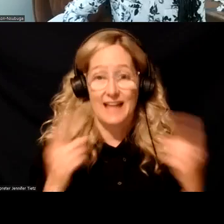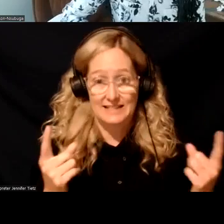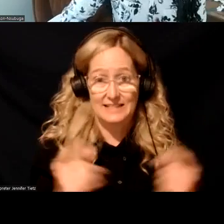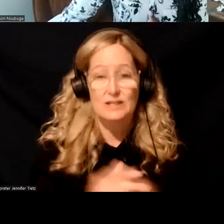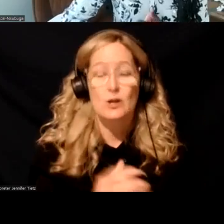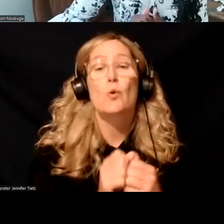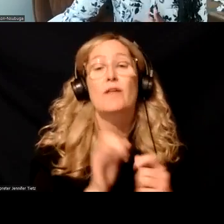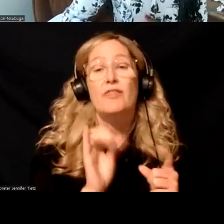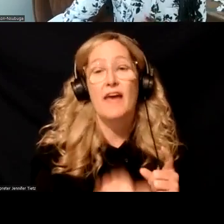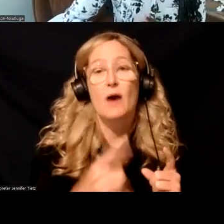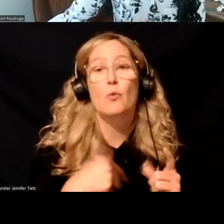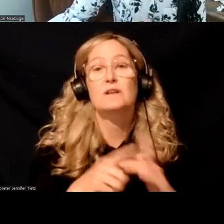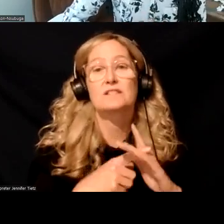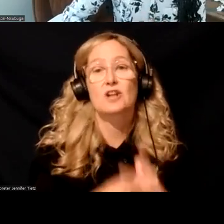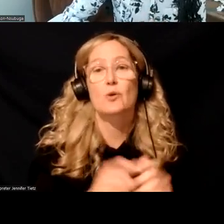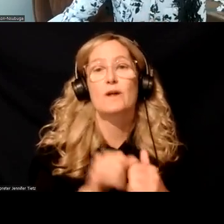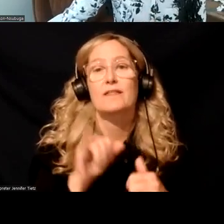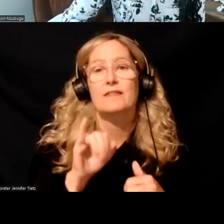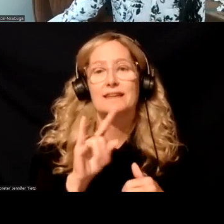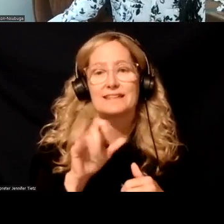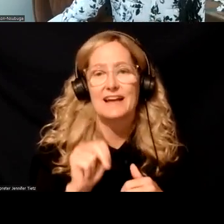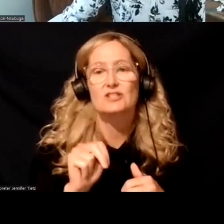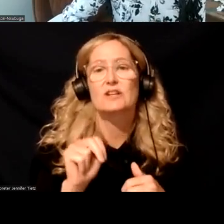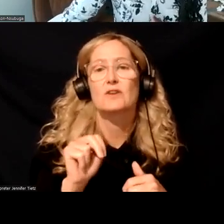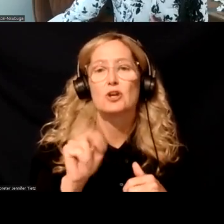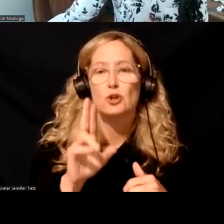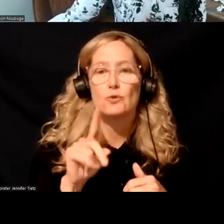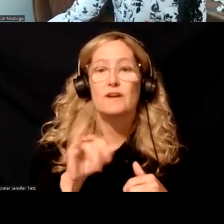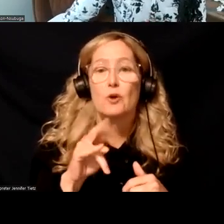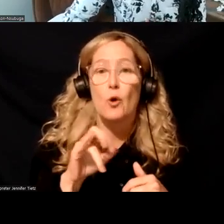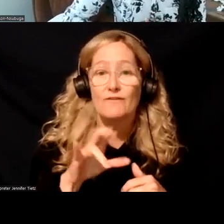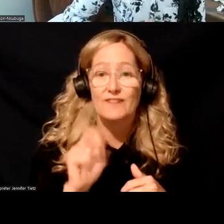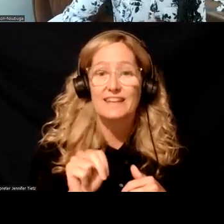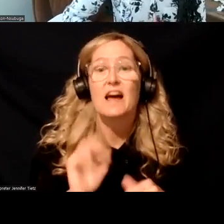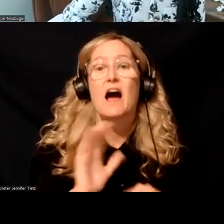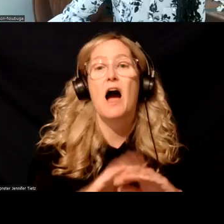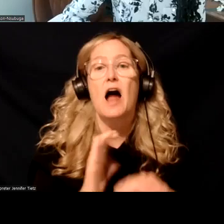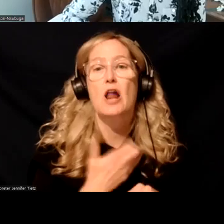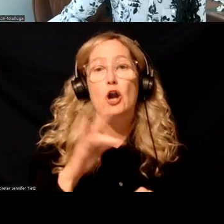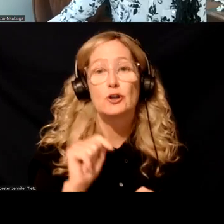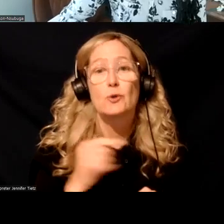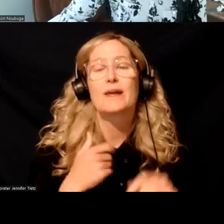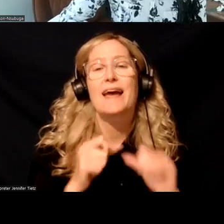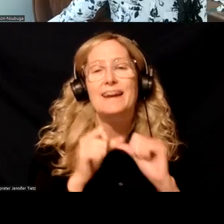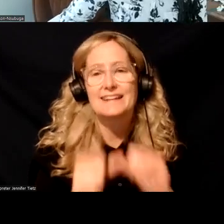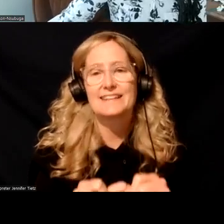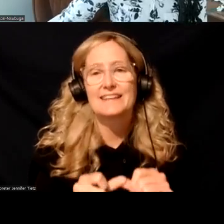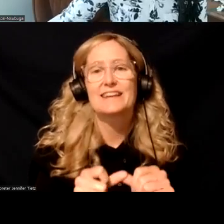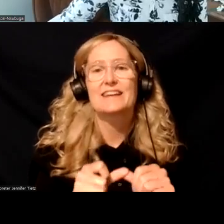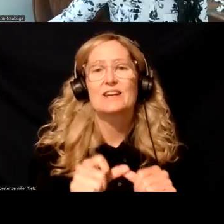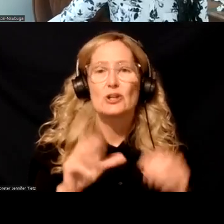started with, um, inductions of buprenorphine on our unit. We started, uh, with continuations of